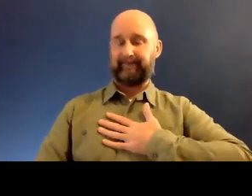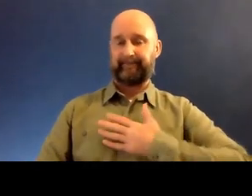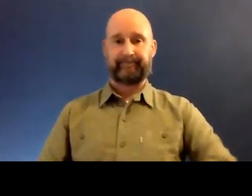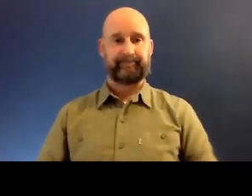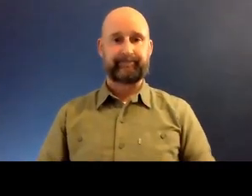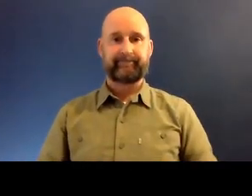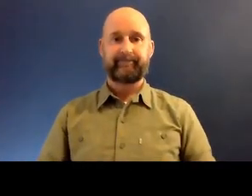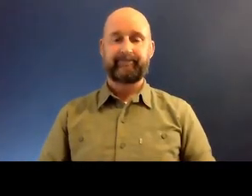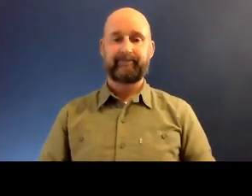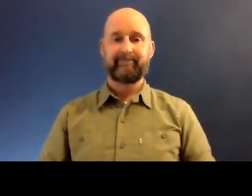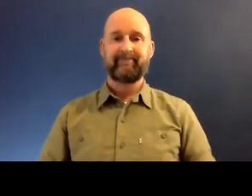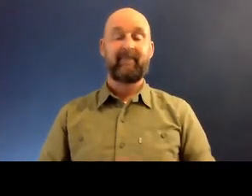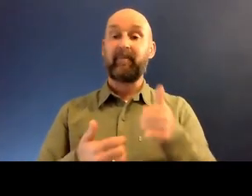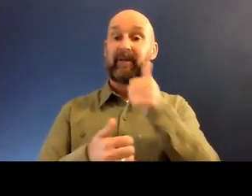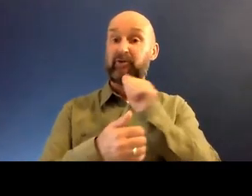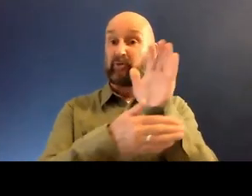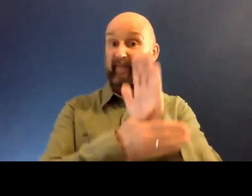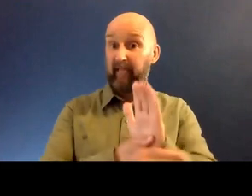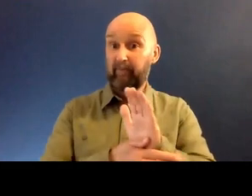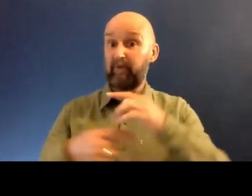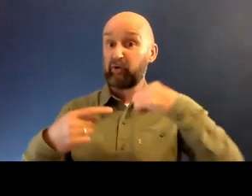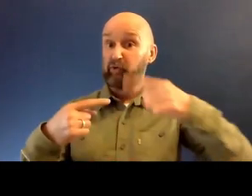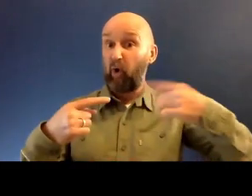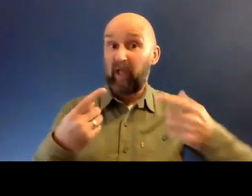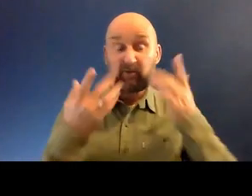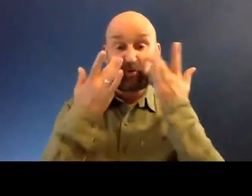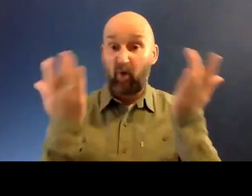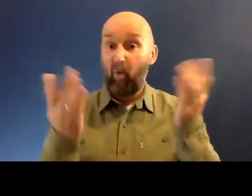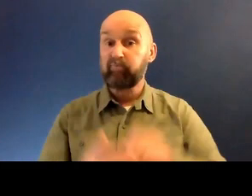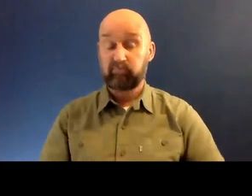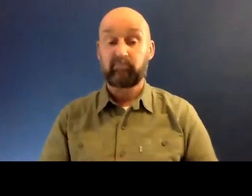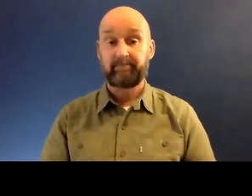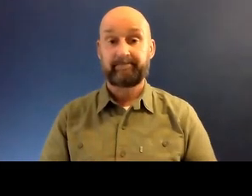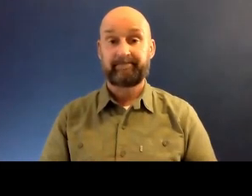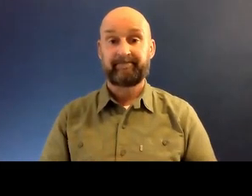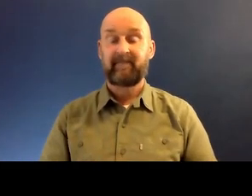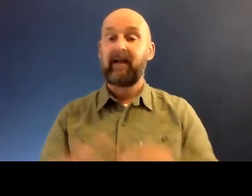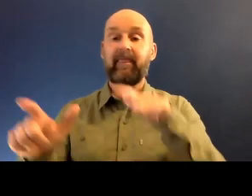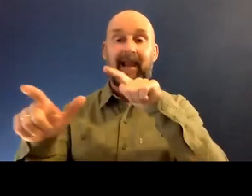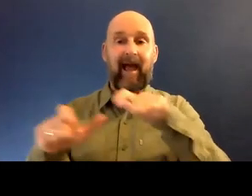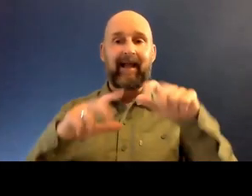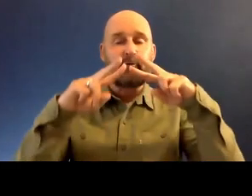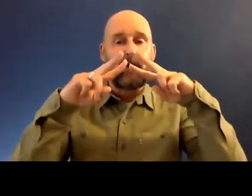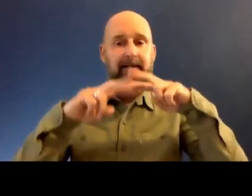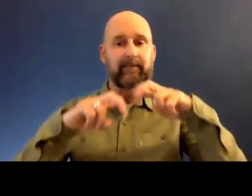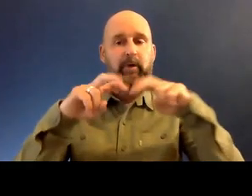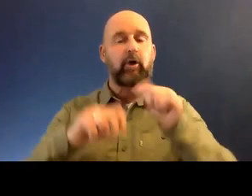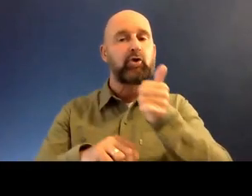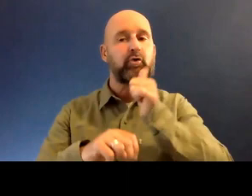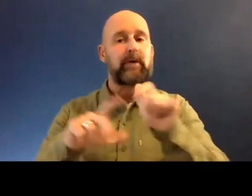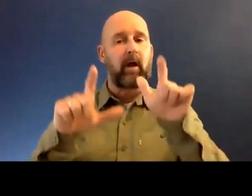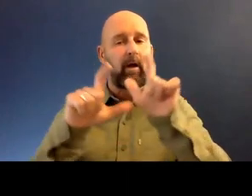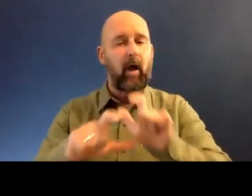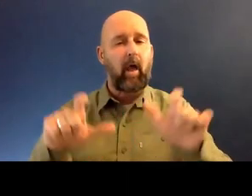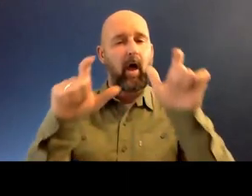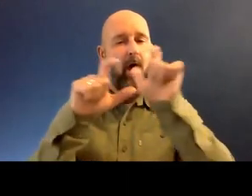My work was used in film, showreels. And then just carried on exploring, exploring with colors, exploring with